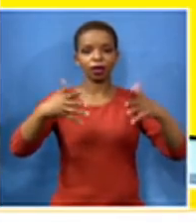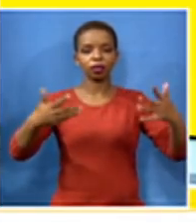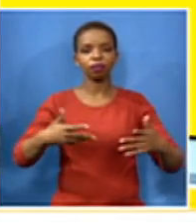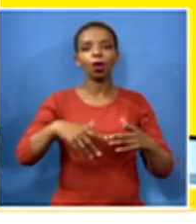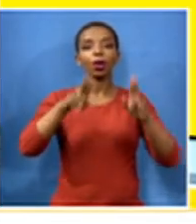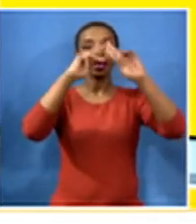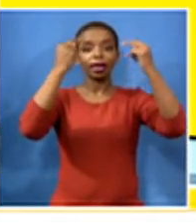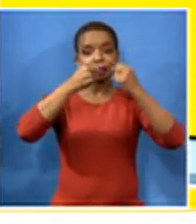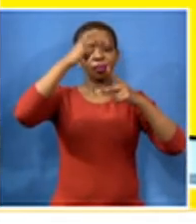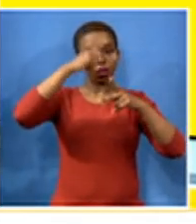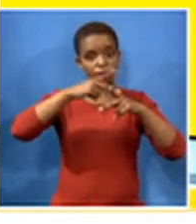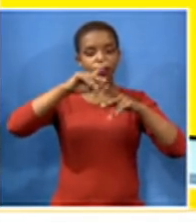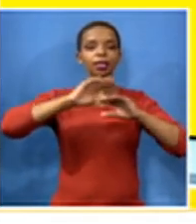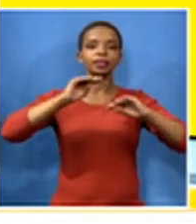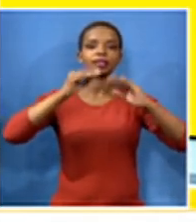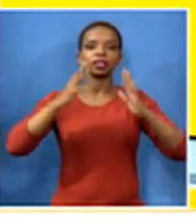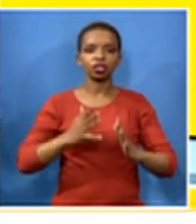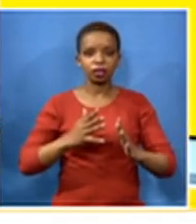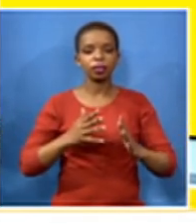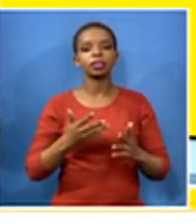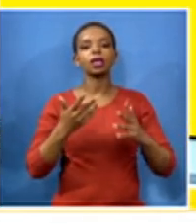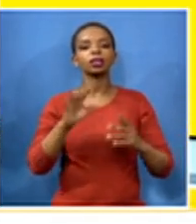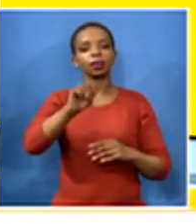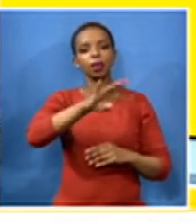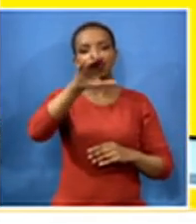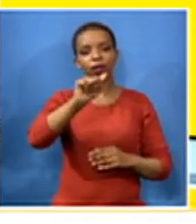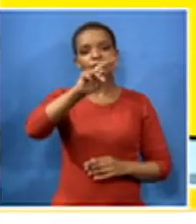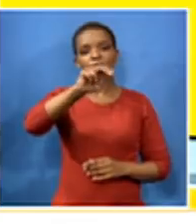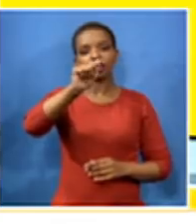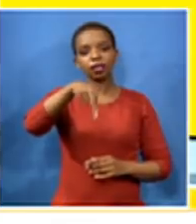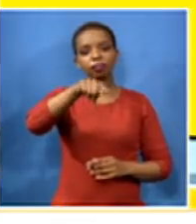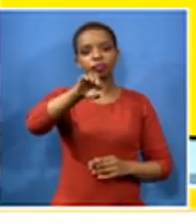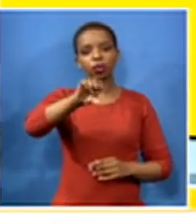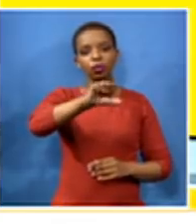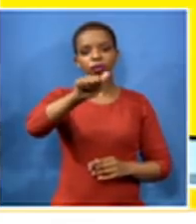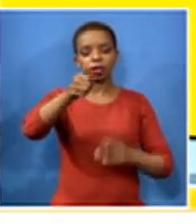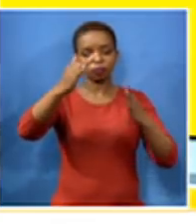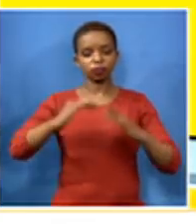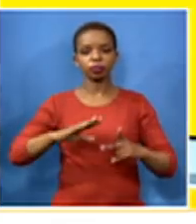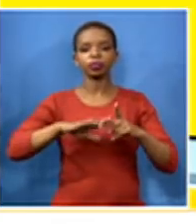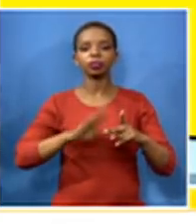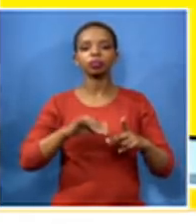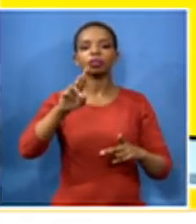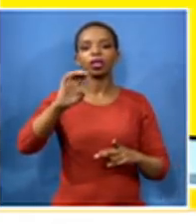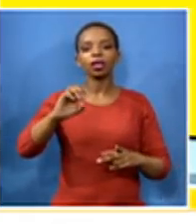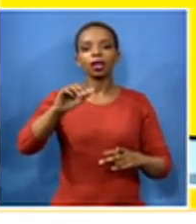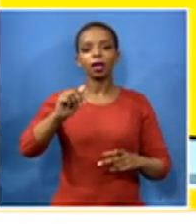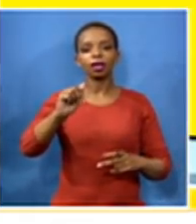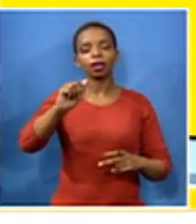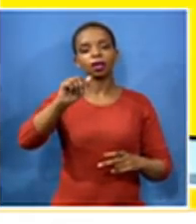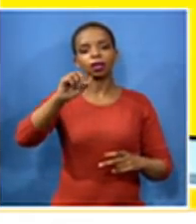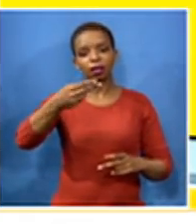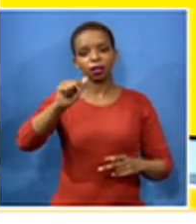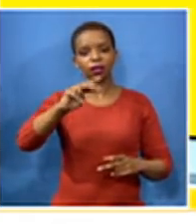teachers organization of south africa naptoza as well as faranaz veryava who is head of education